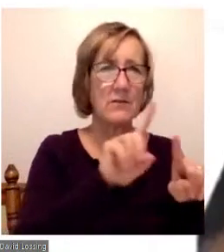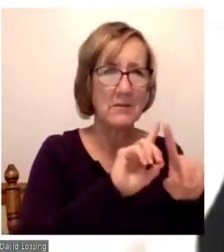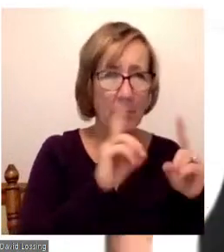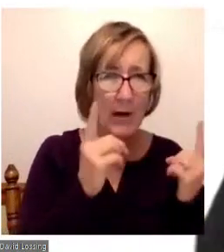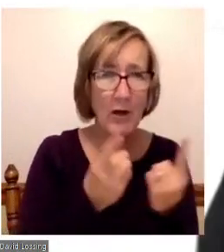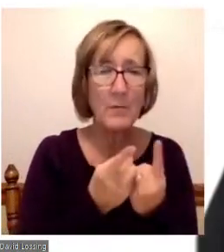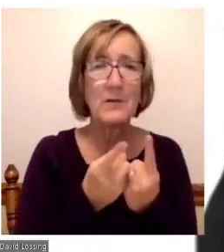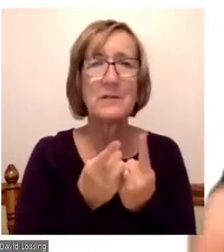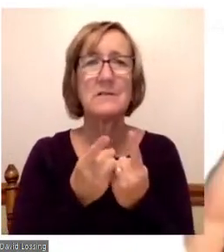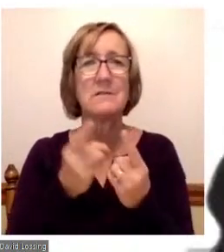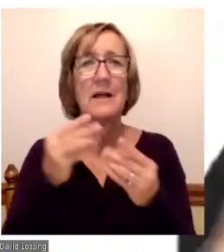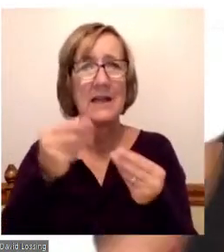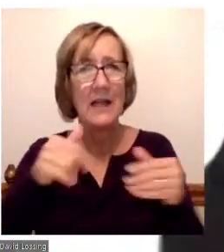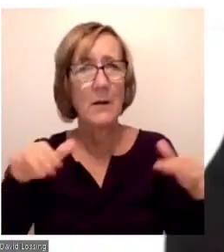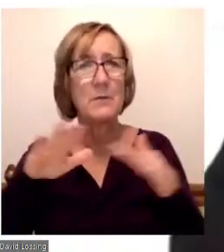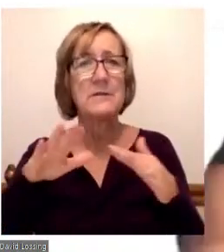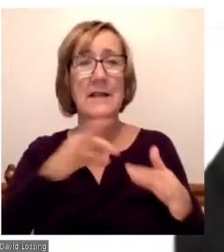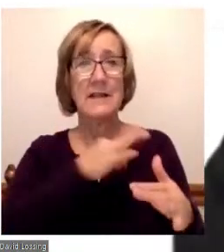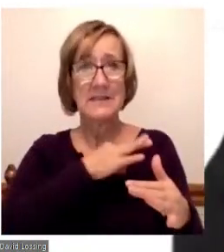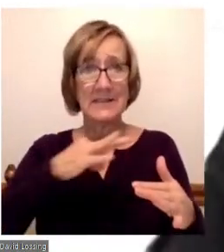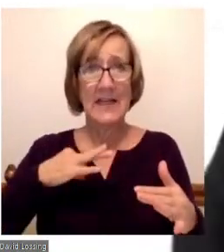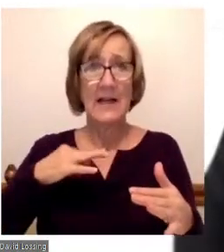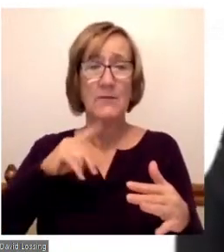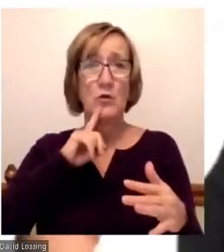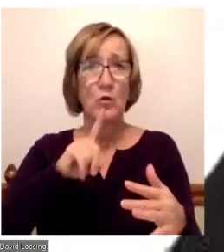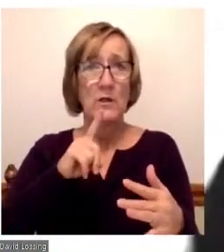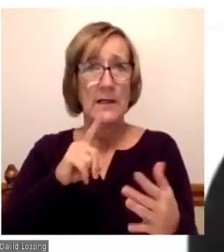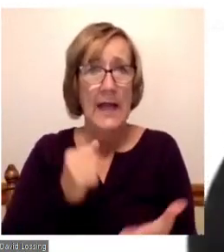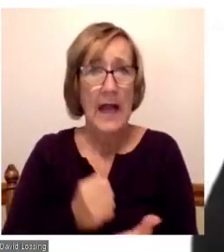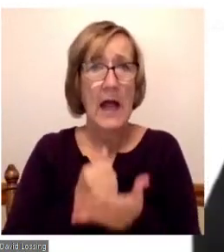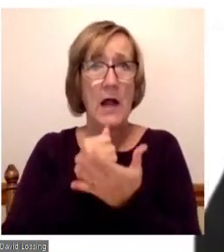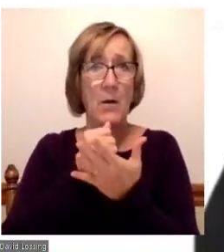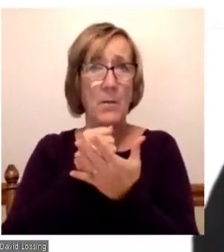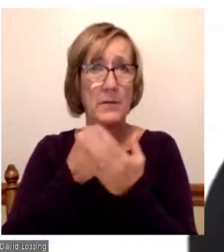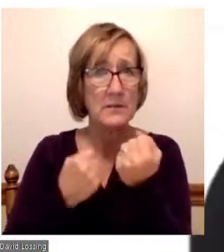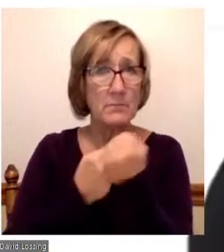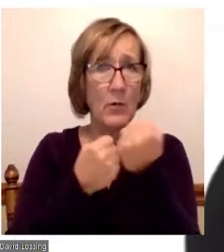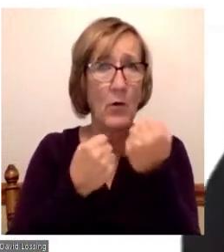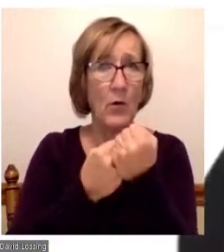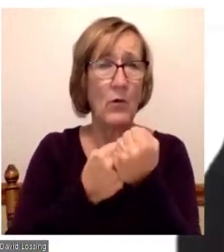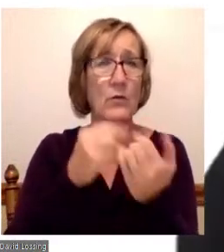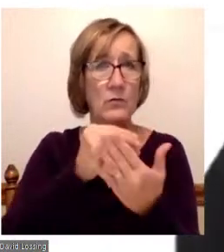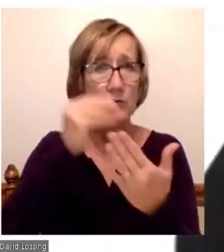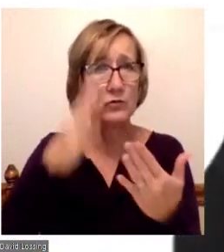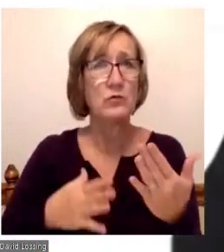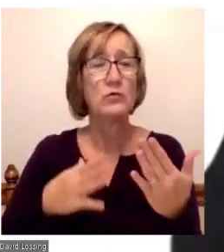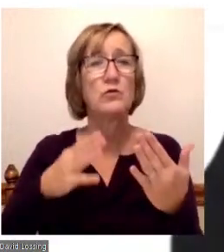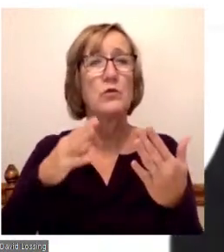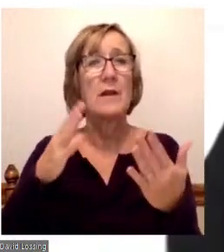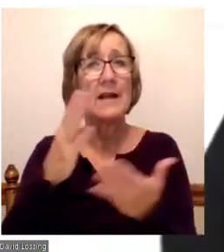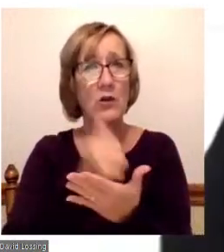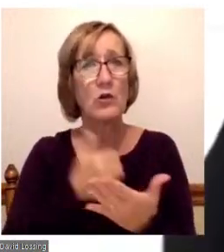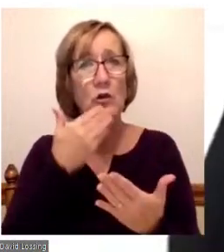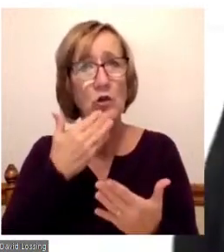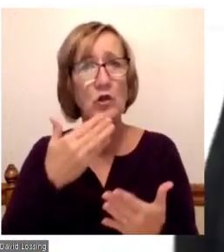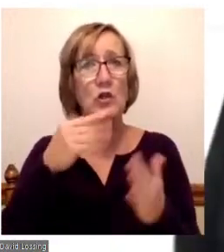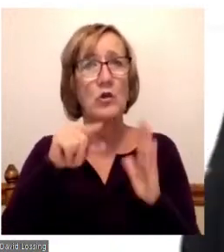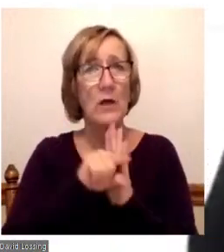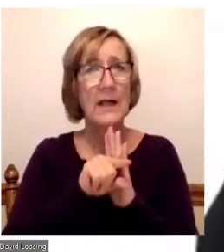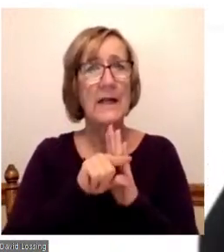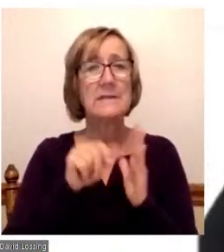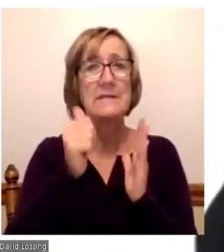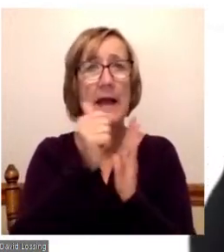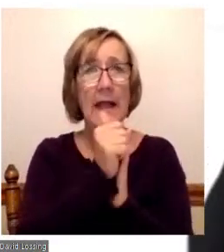and the faculty to really mentor those students through their classes so that they can earn the A's and the B's and so forth to re-enroll